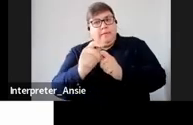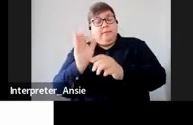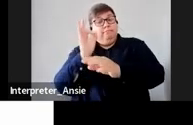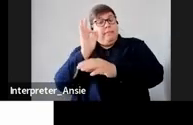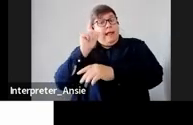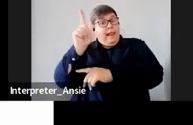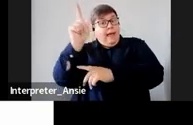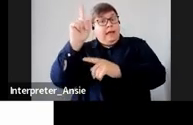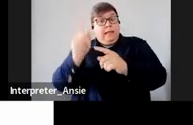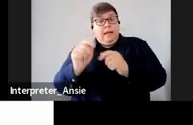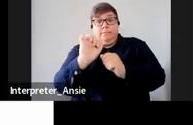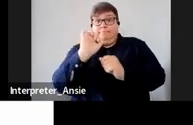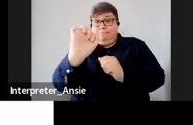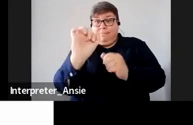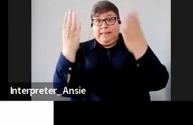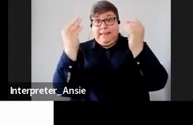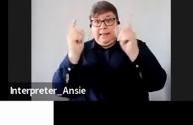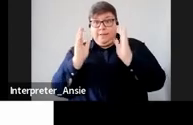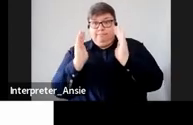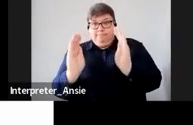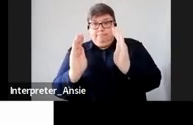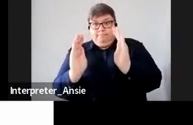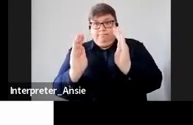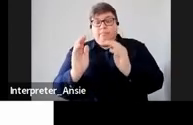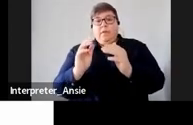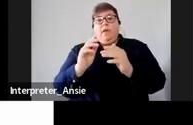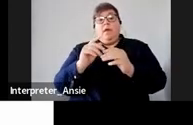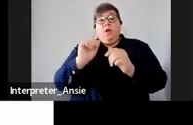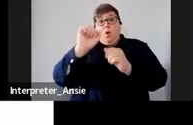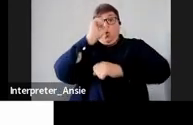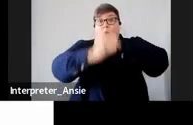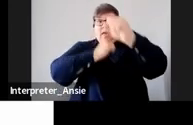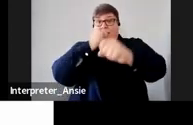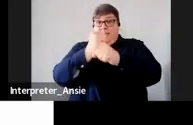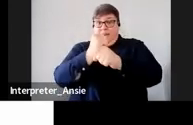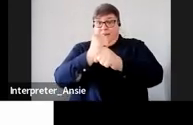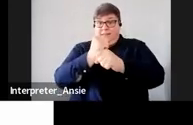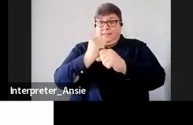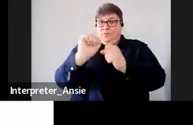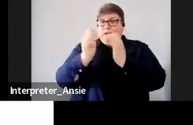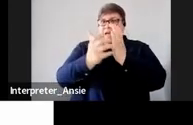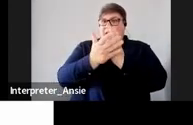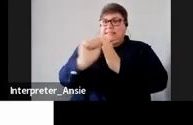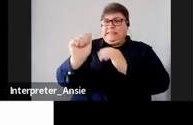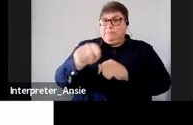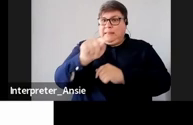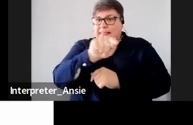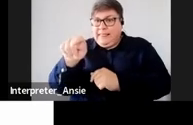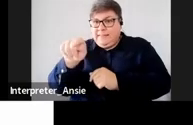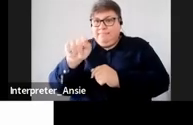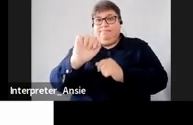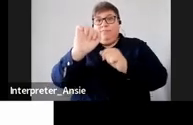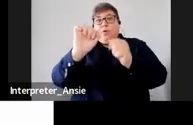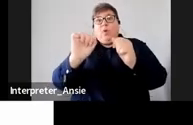date the effective date is where the year of assessments ends on 28 or 29 February the effective date is